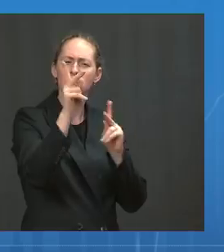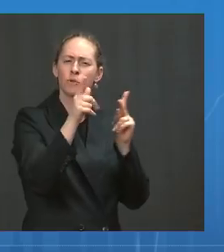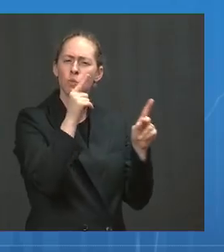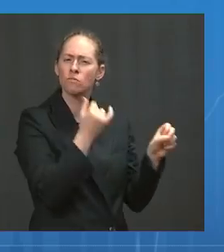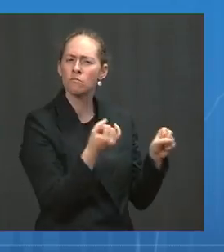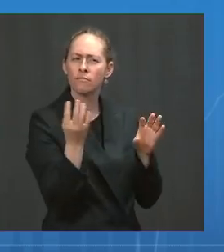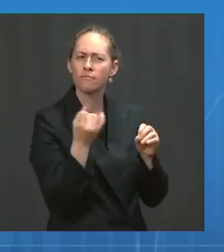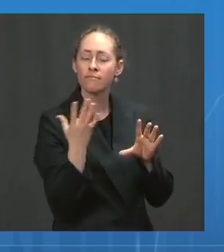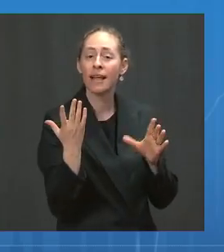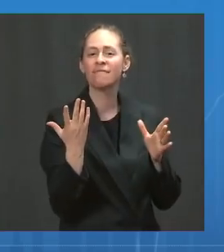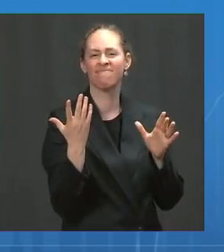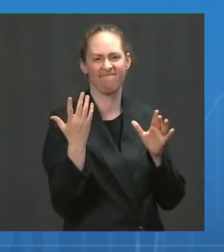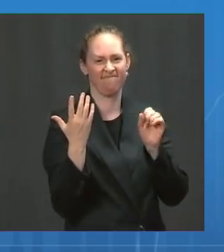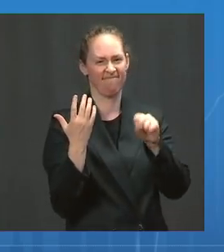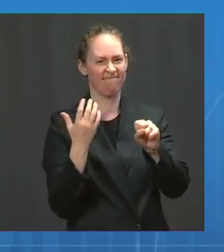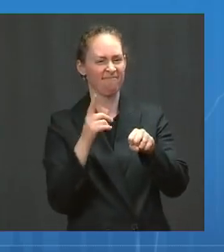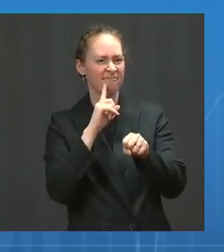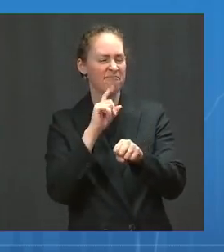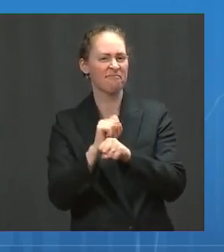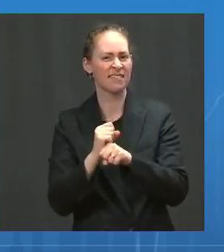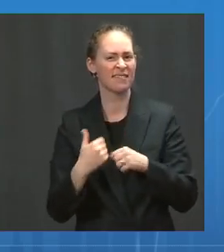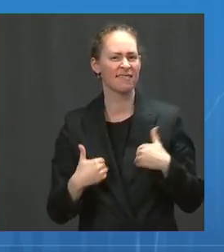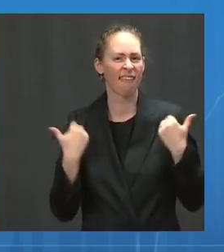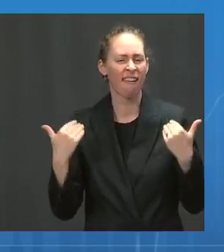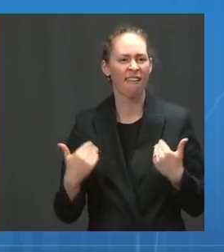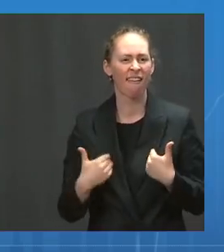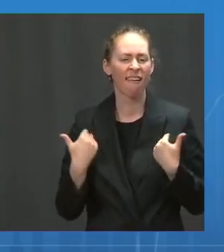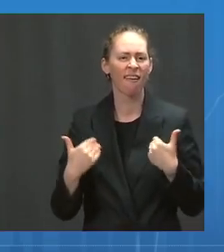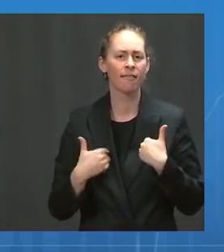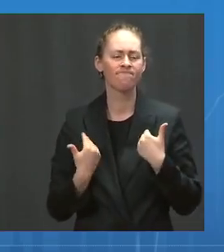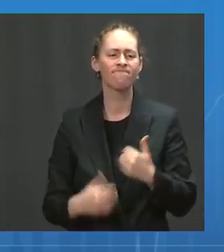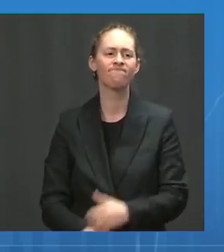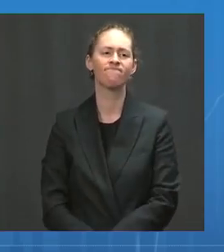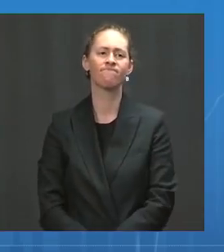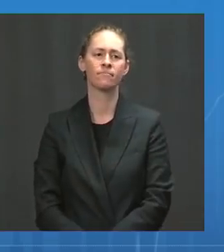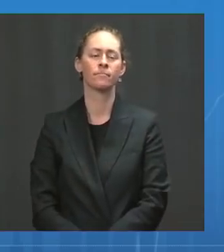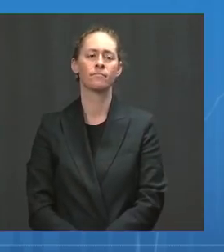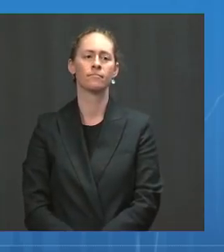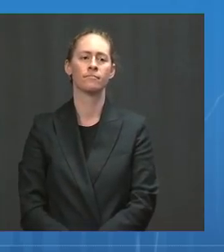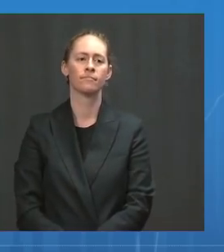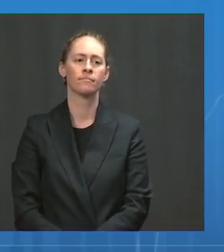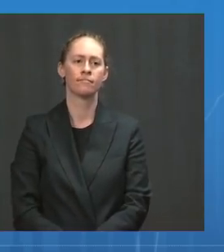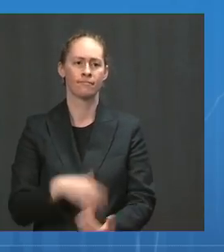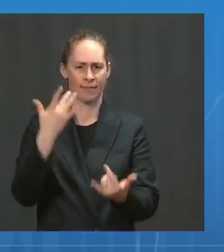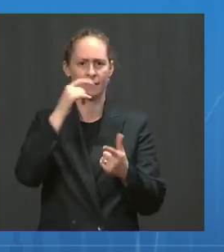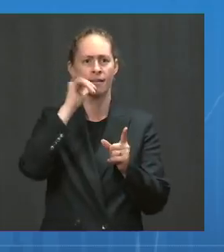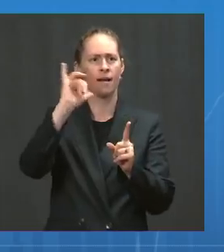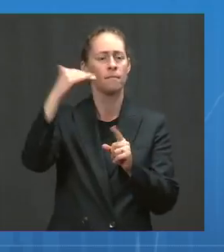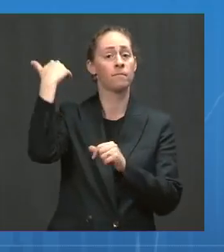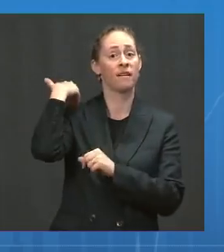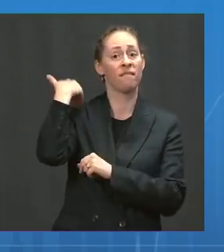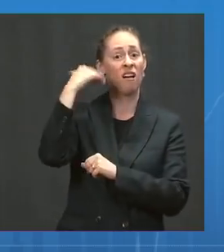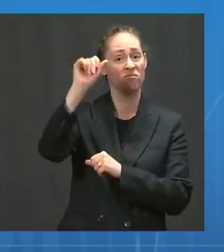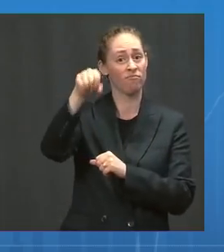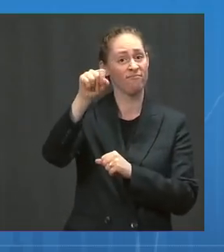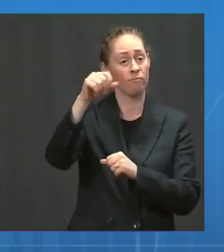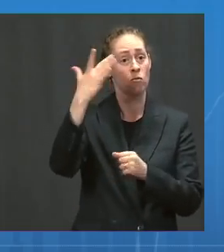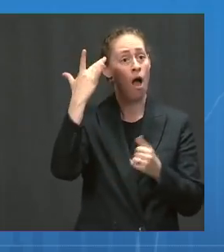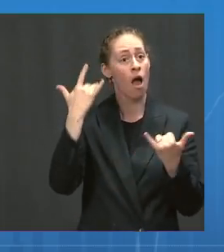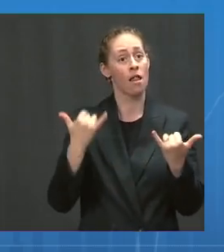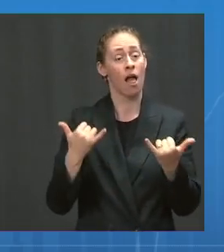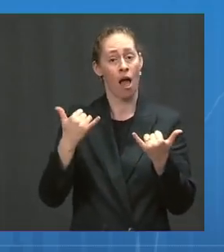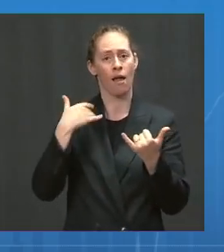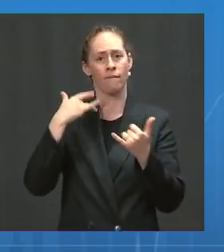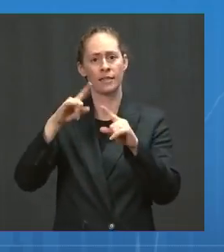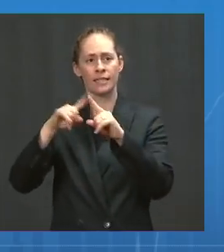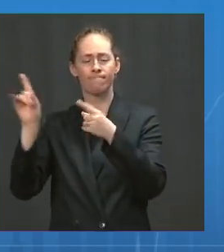seeing younger people, from a relative standpoint, more hospitalized than we were seeing before because of the shift of the veil of